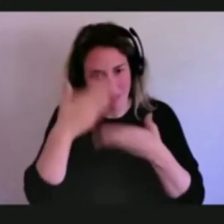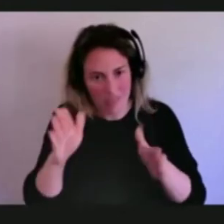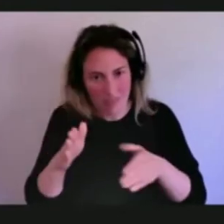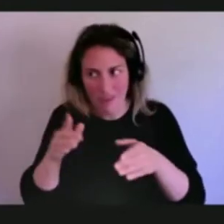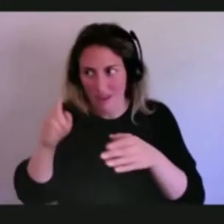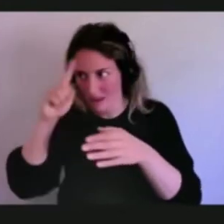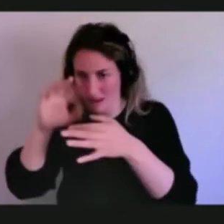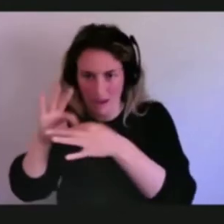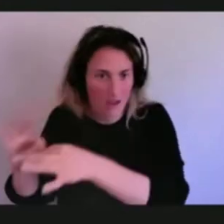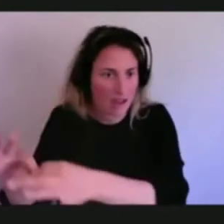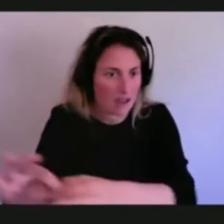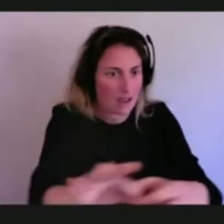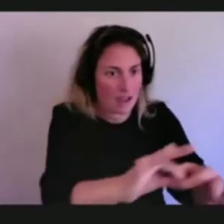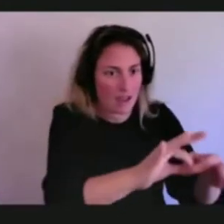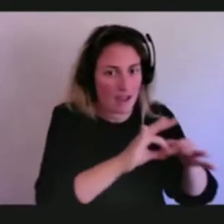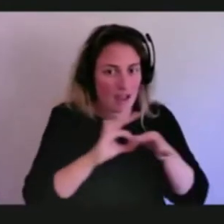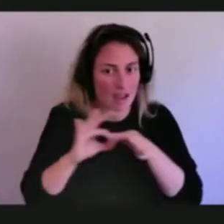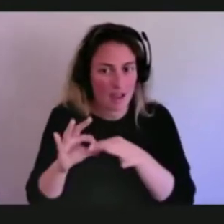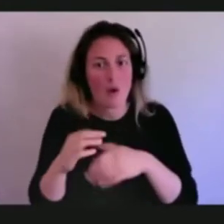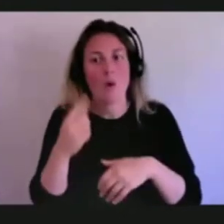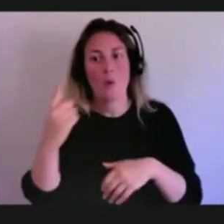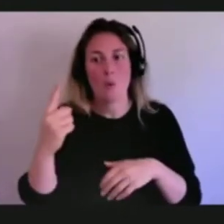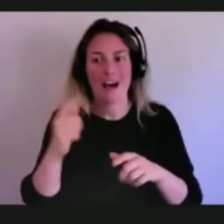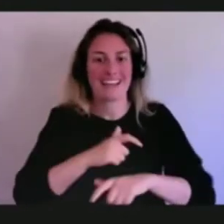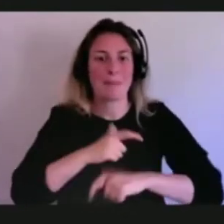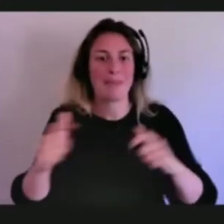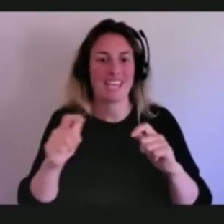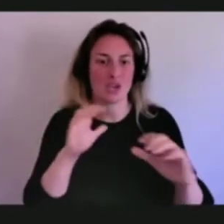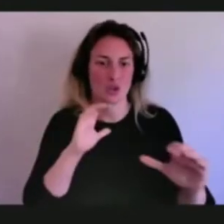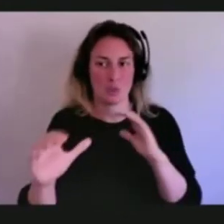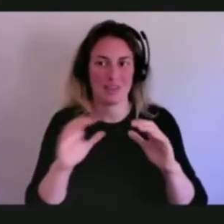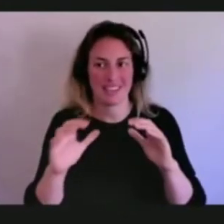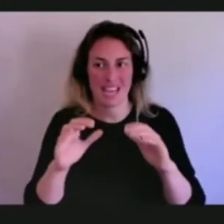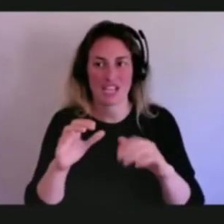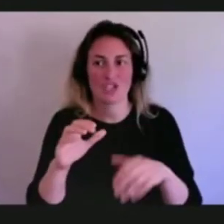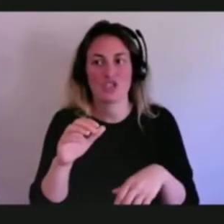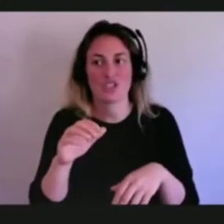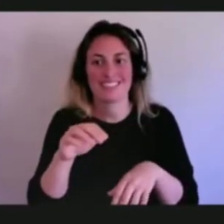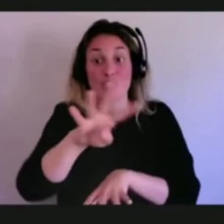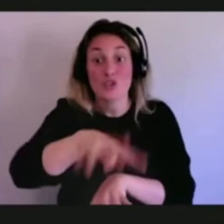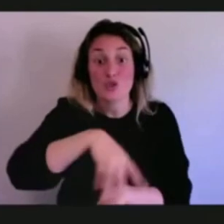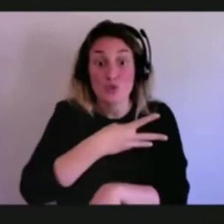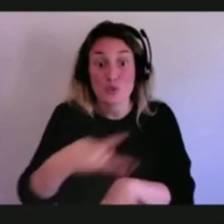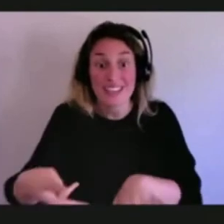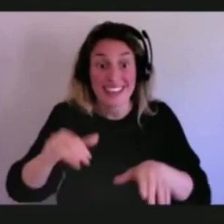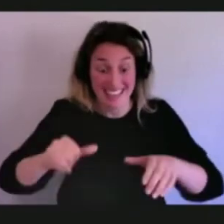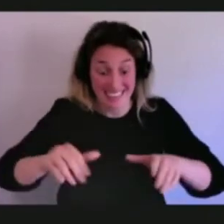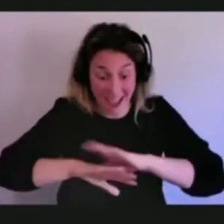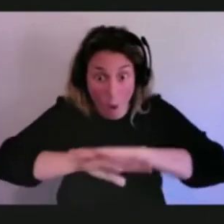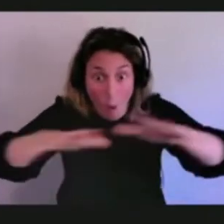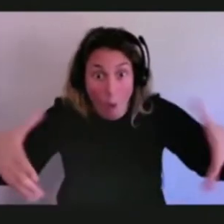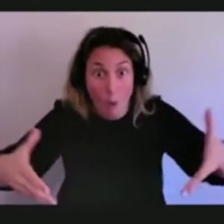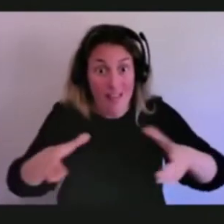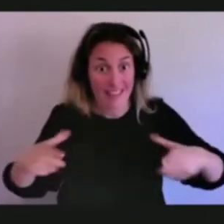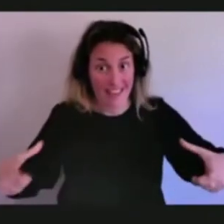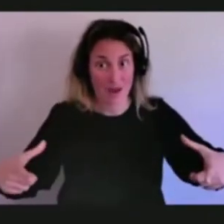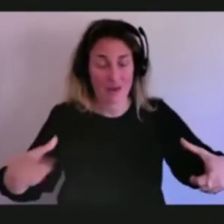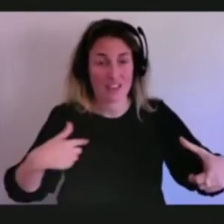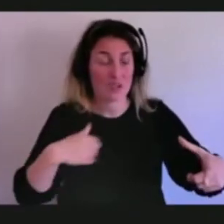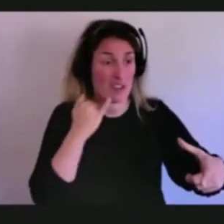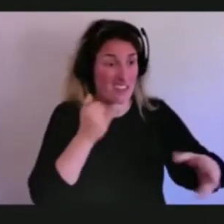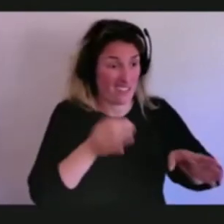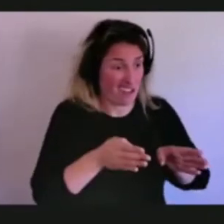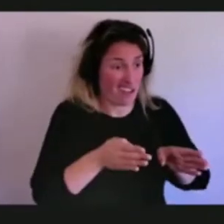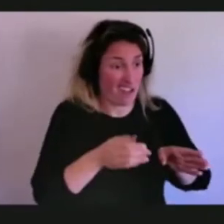one big communications grid in the geographic area where we can shift communications depending on where